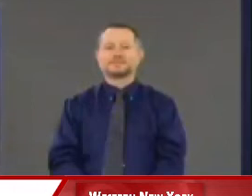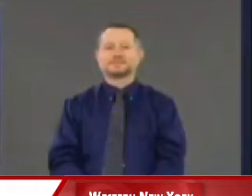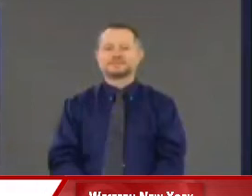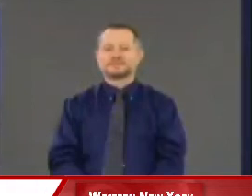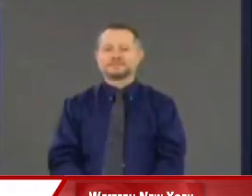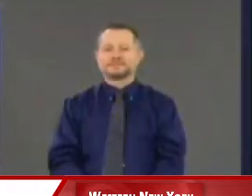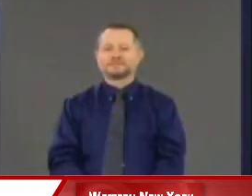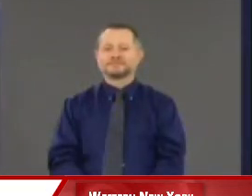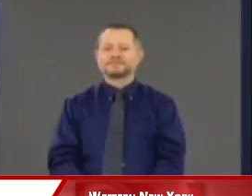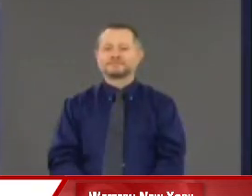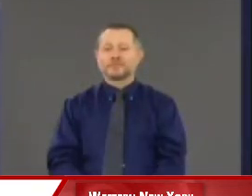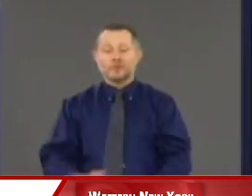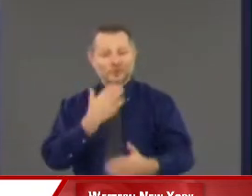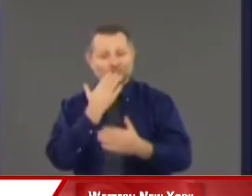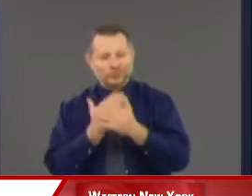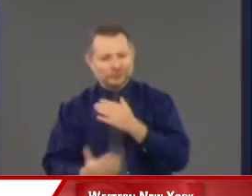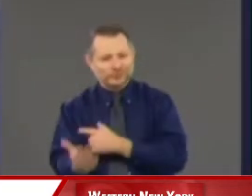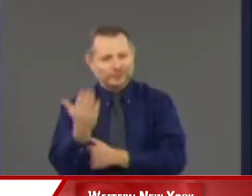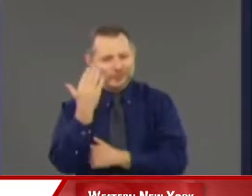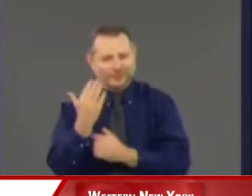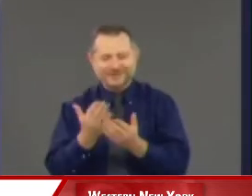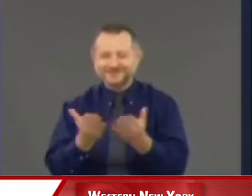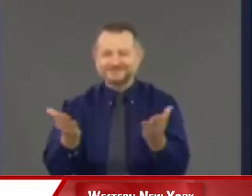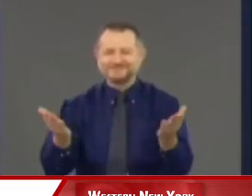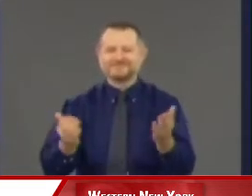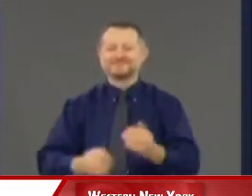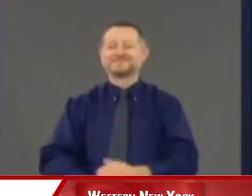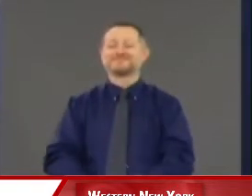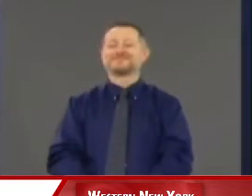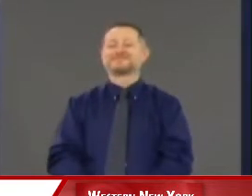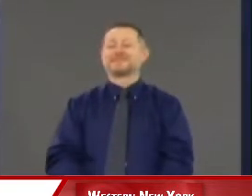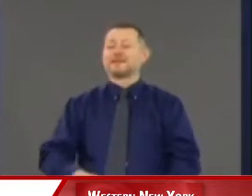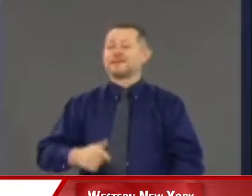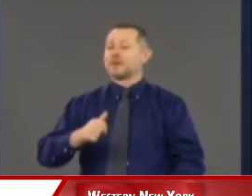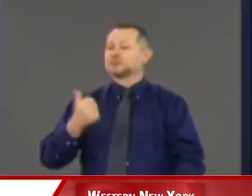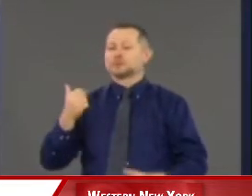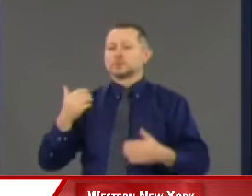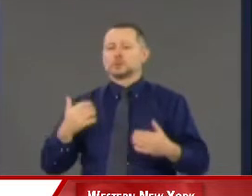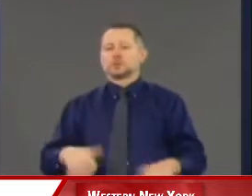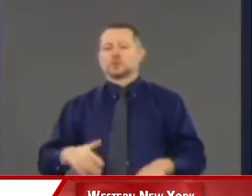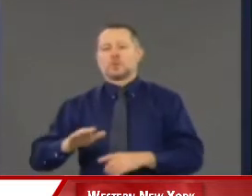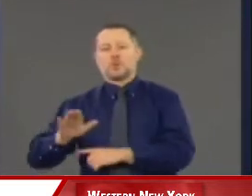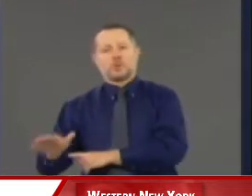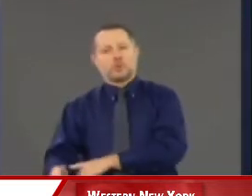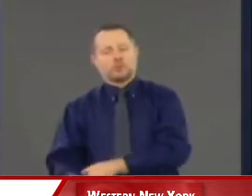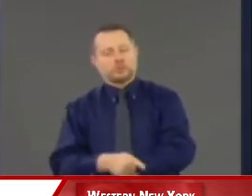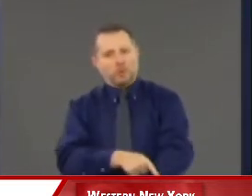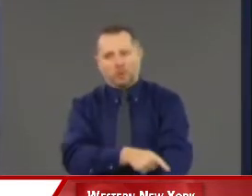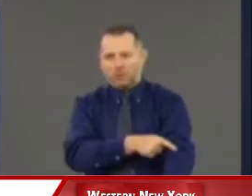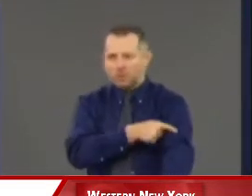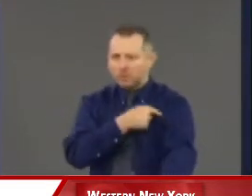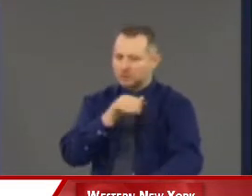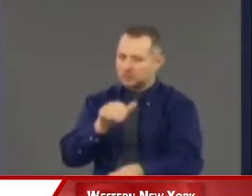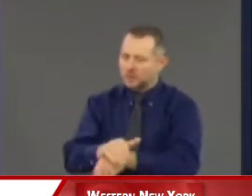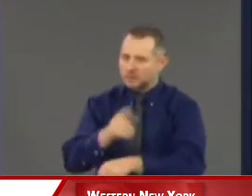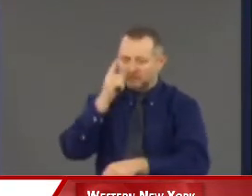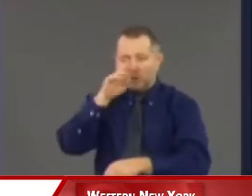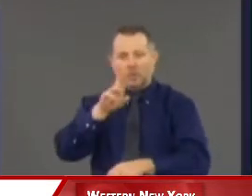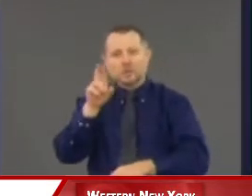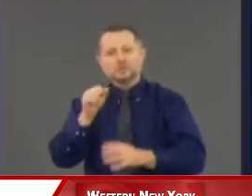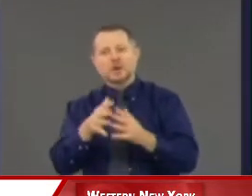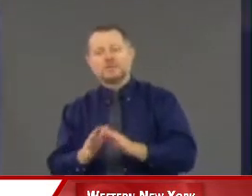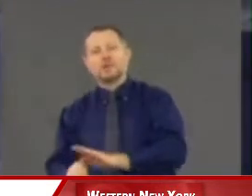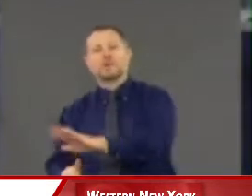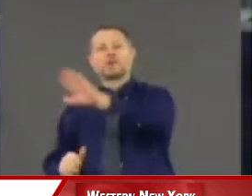Good morning. Another long night in this country. To my left, I'm